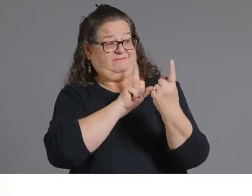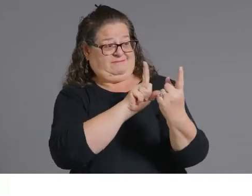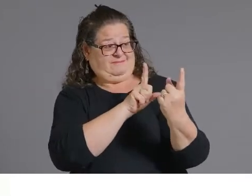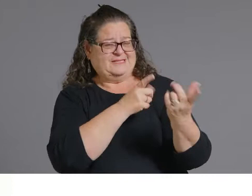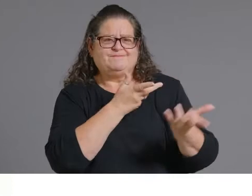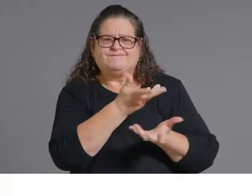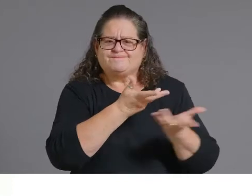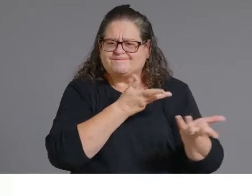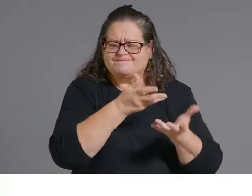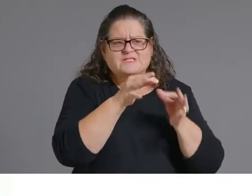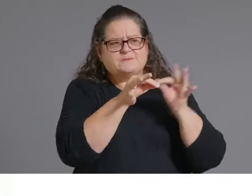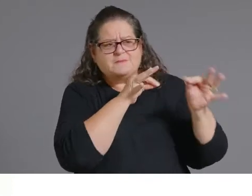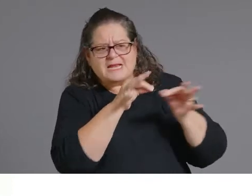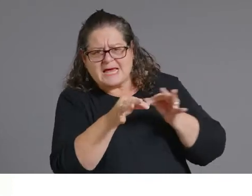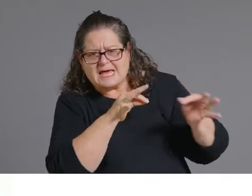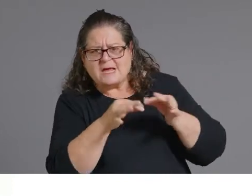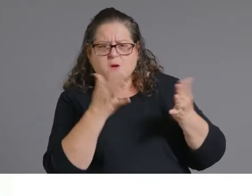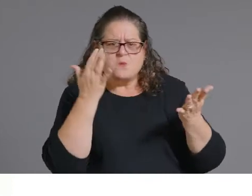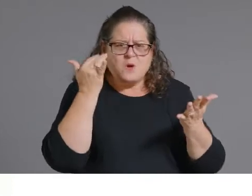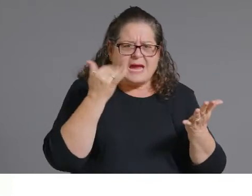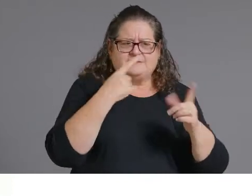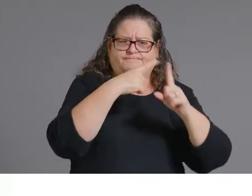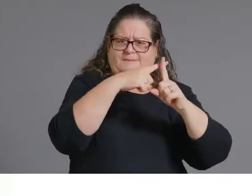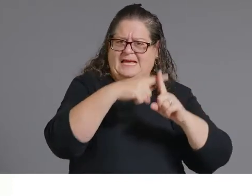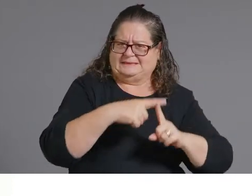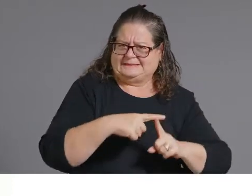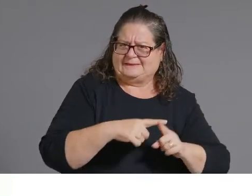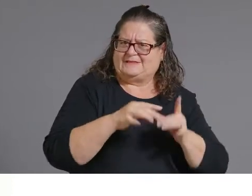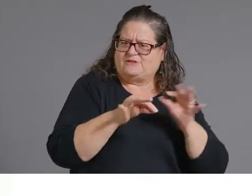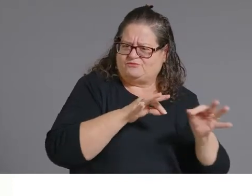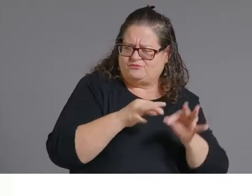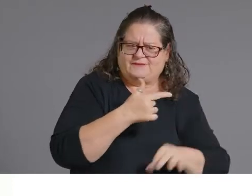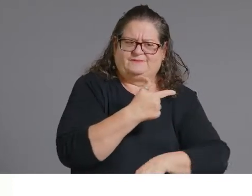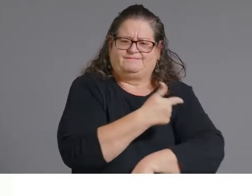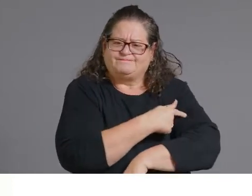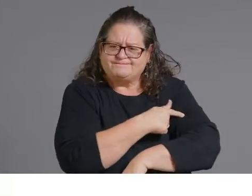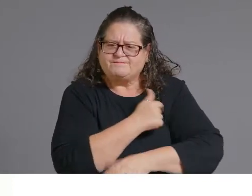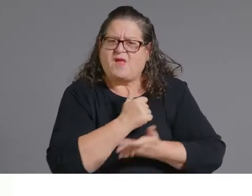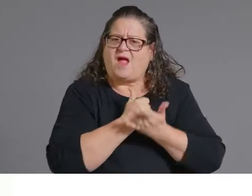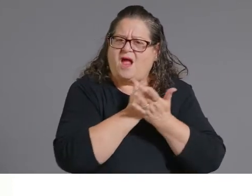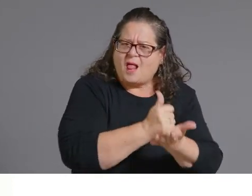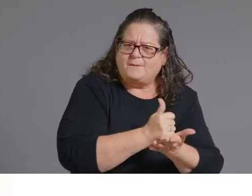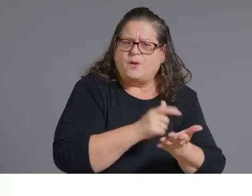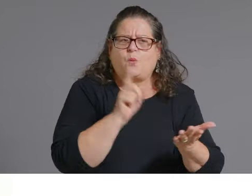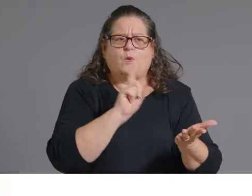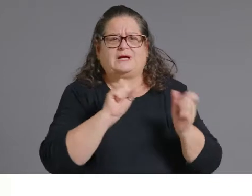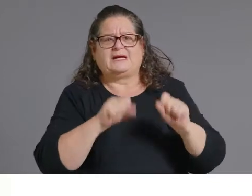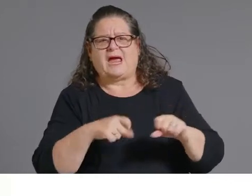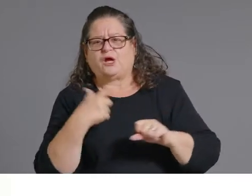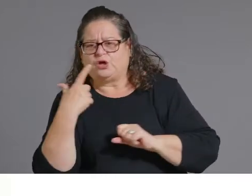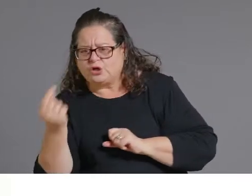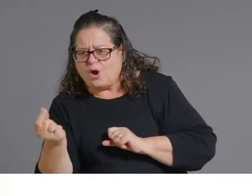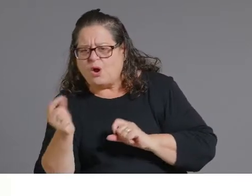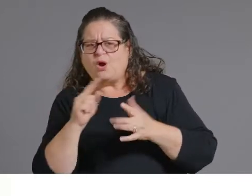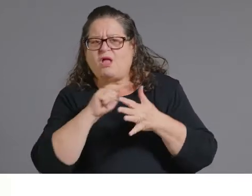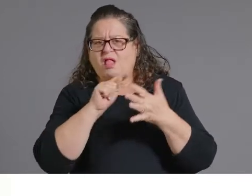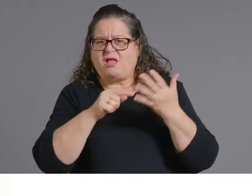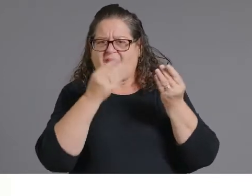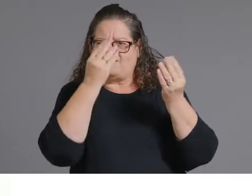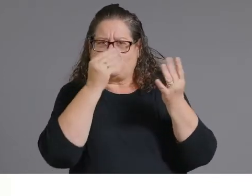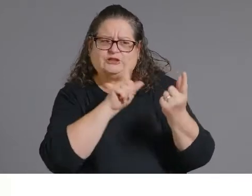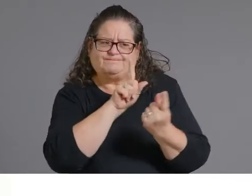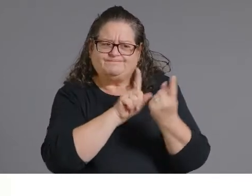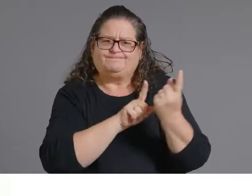to explain the benefits of vaccination and help direct them to nearby providers. We actually held a vaccine